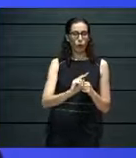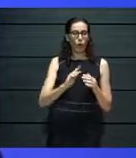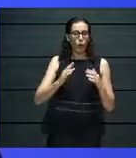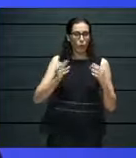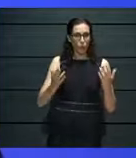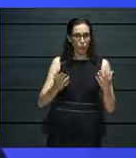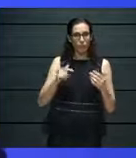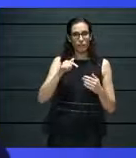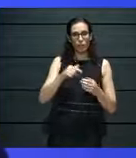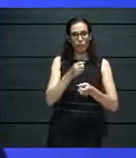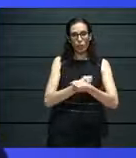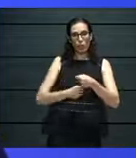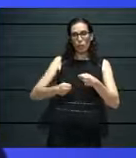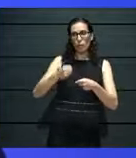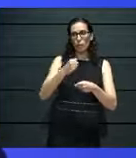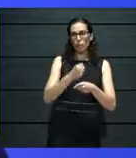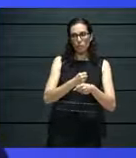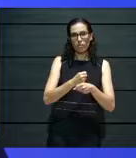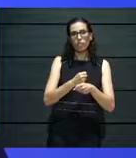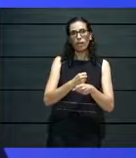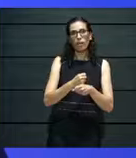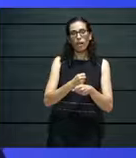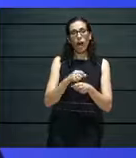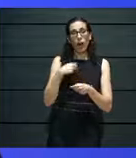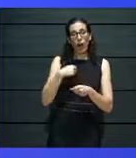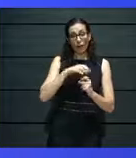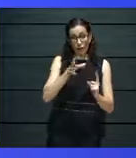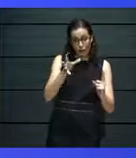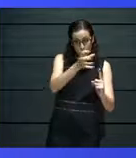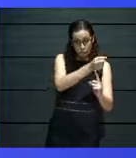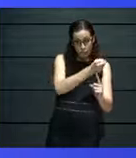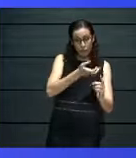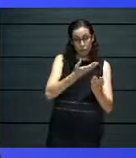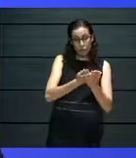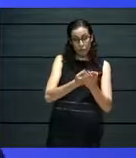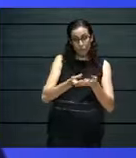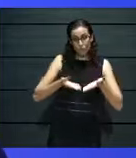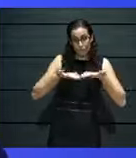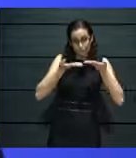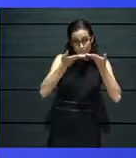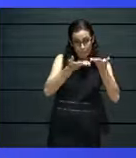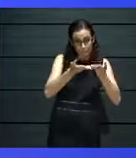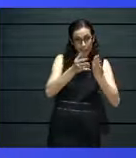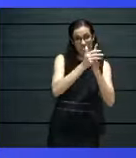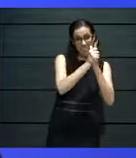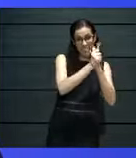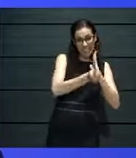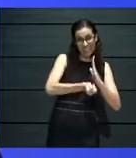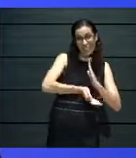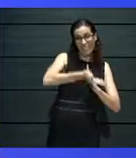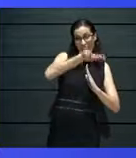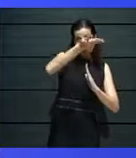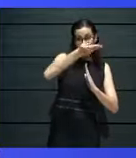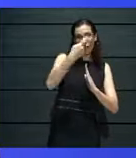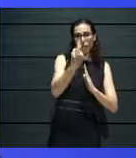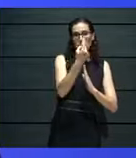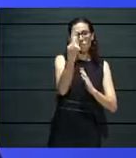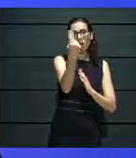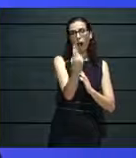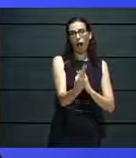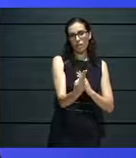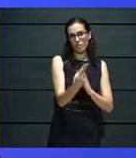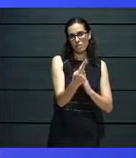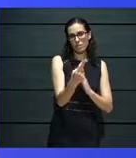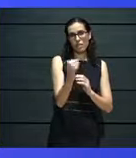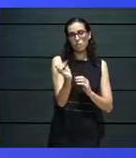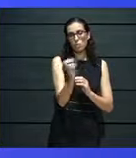such, this project, as well said by Tina, we aim also to upskill the artists, even the sound artists. And I'm pleased to say